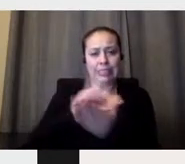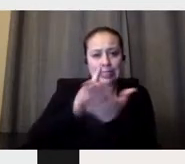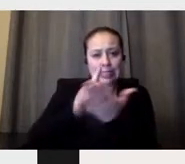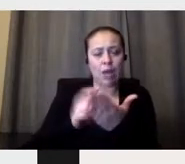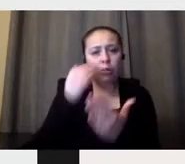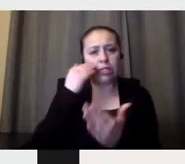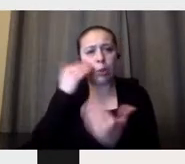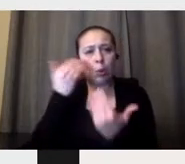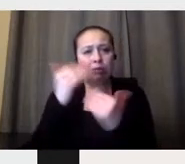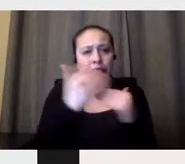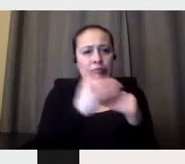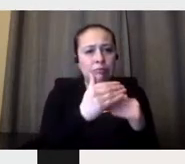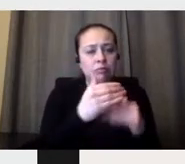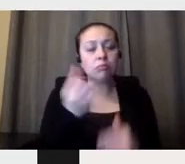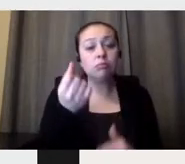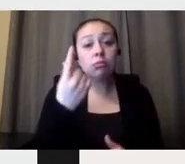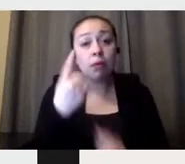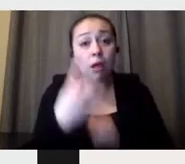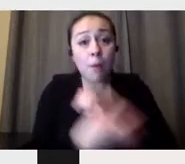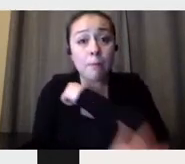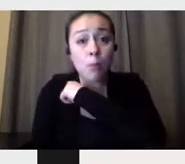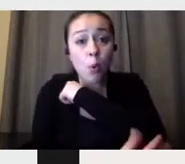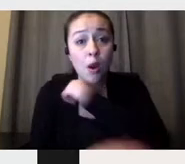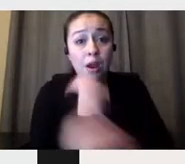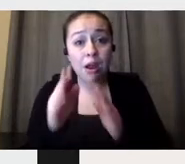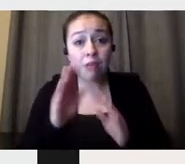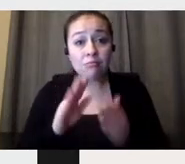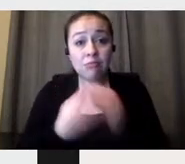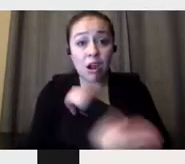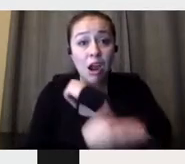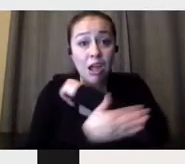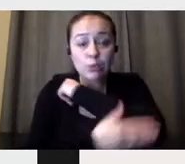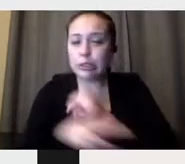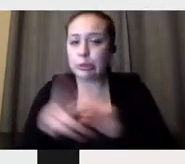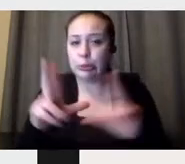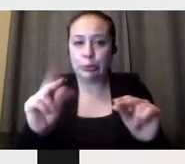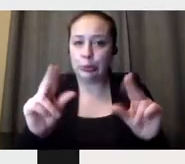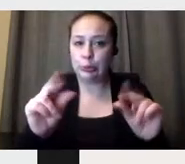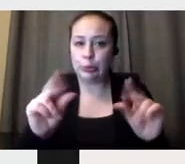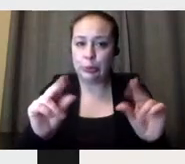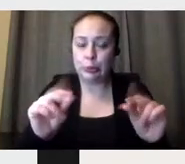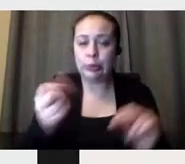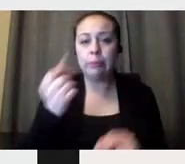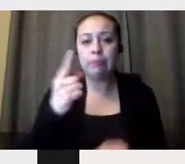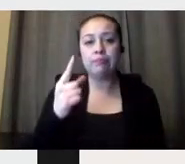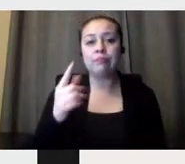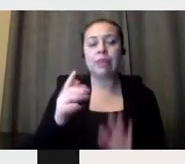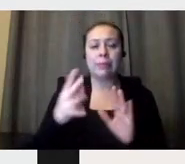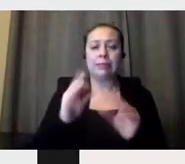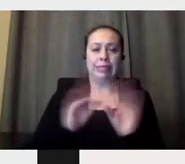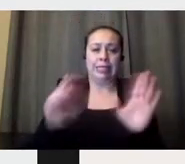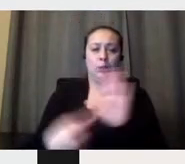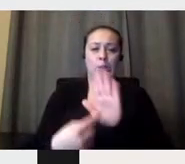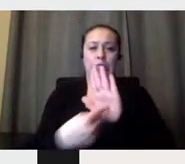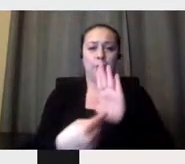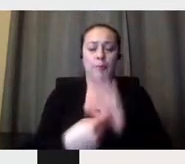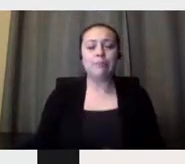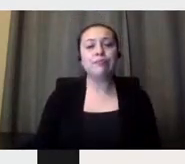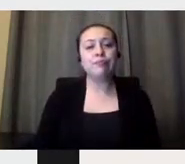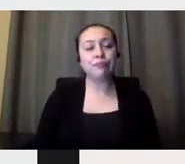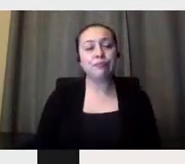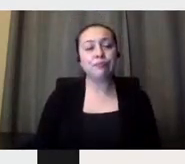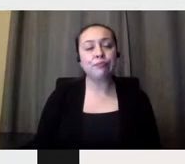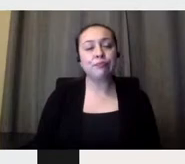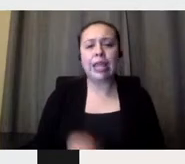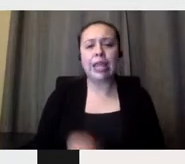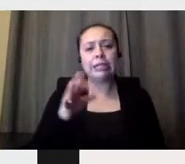we are poor. I'm going to put a very clear example. Where you're from, when you're designing a cover for